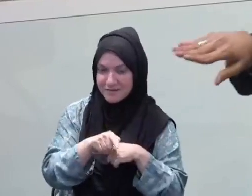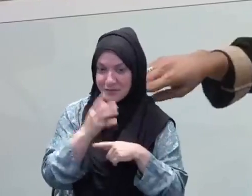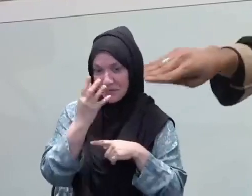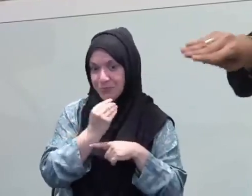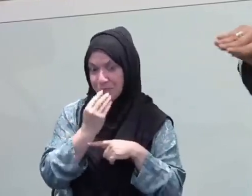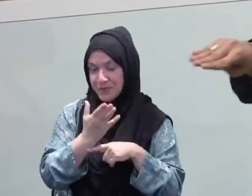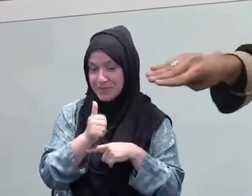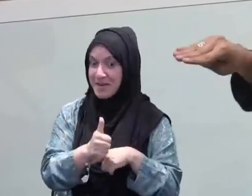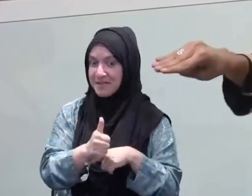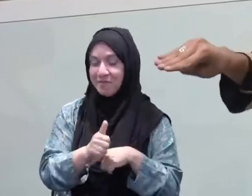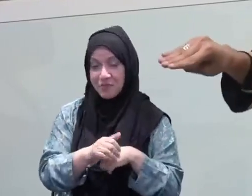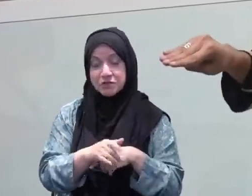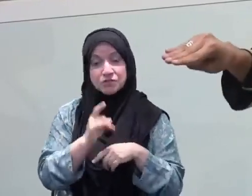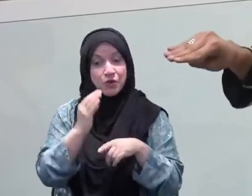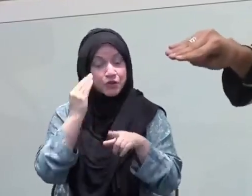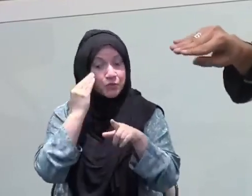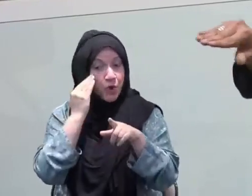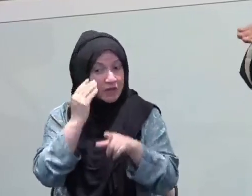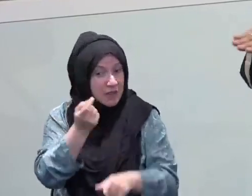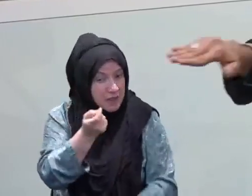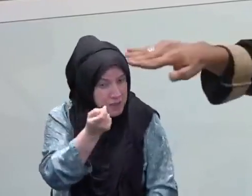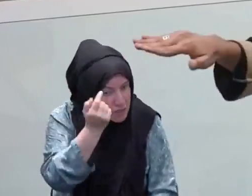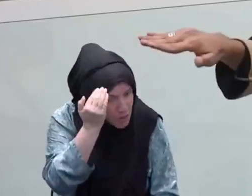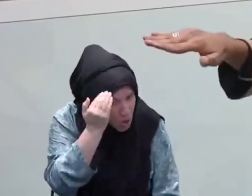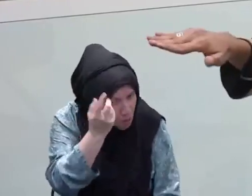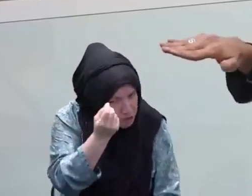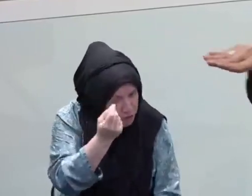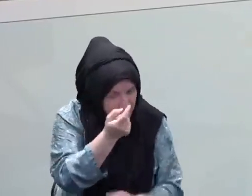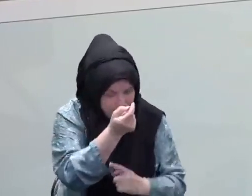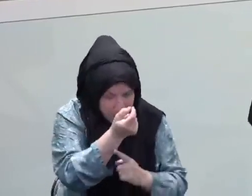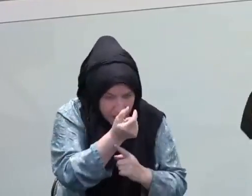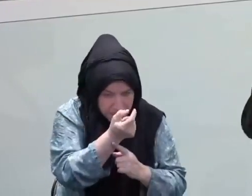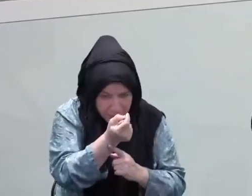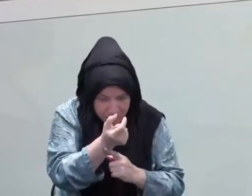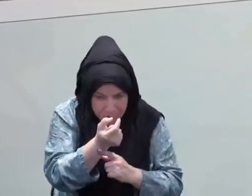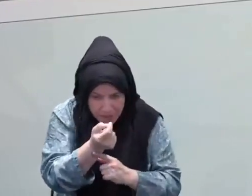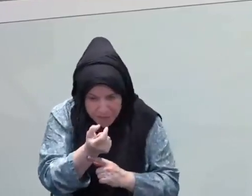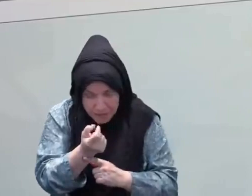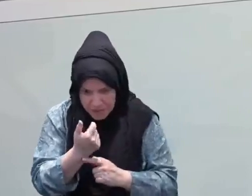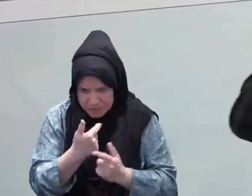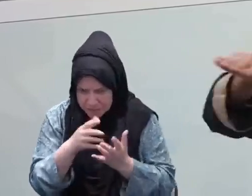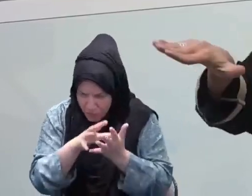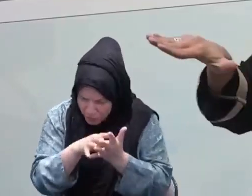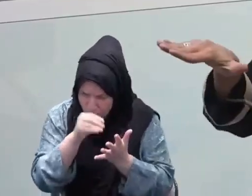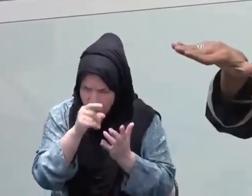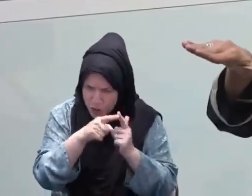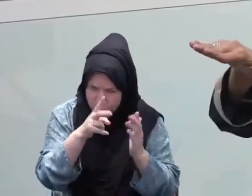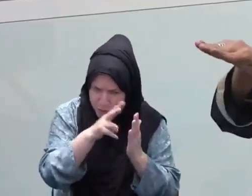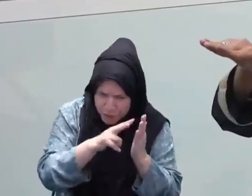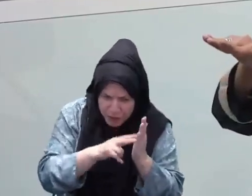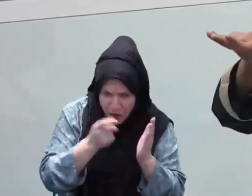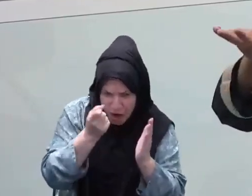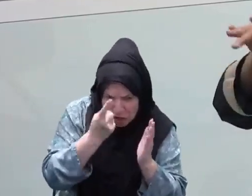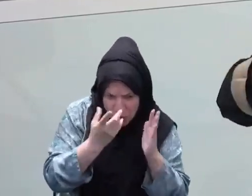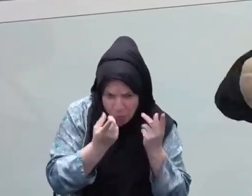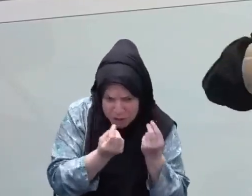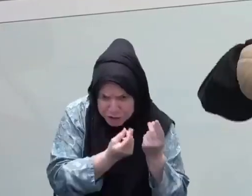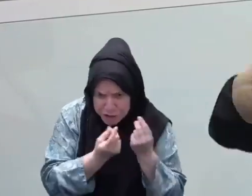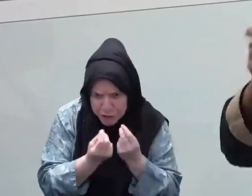afkar, with your dhikr, with everything else. For the first 20 that you know you'll be able to maintain across the 20, insha'Allah.